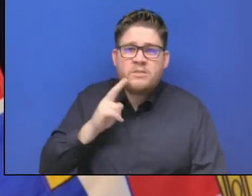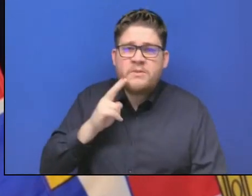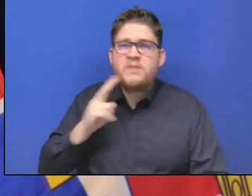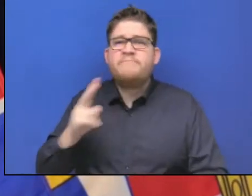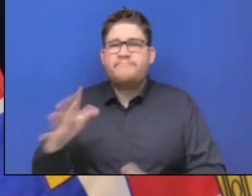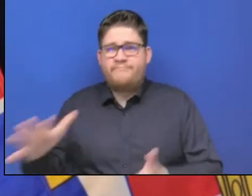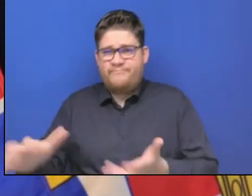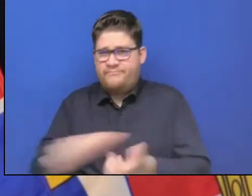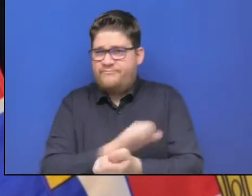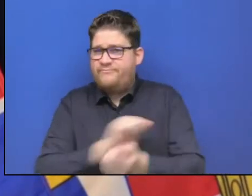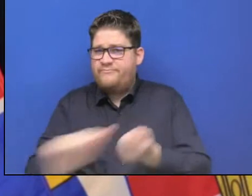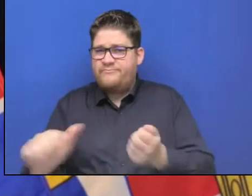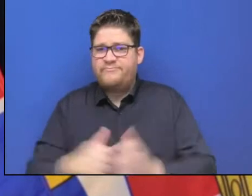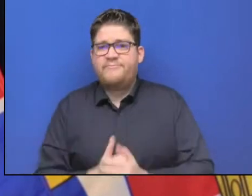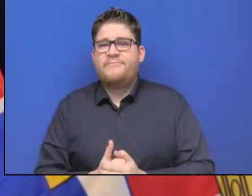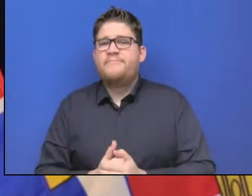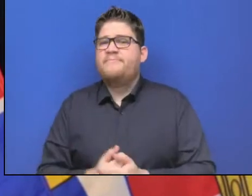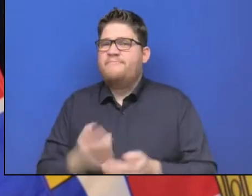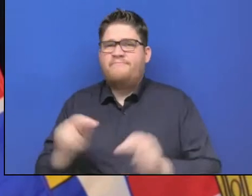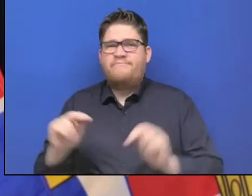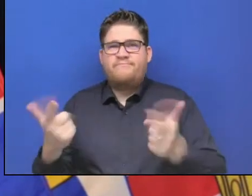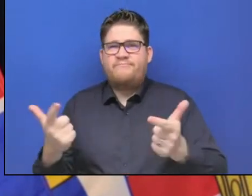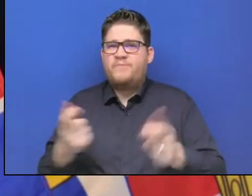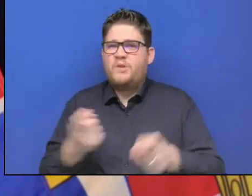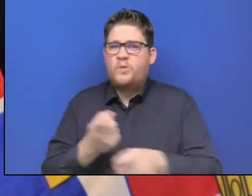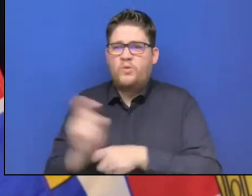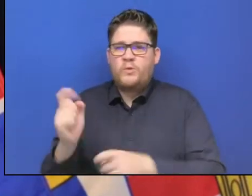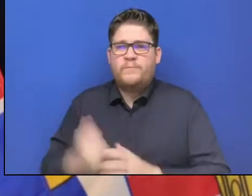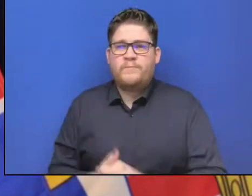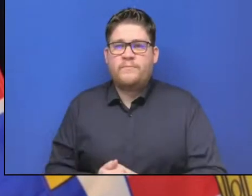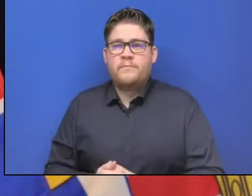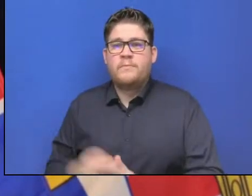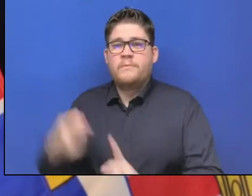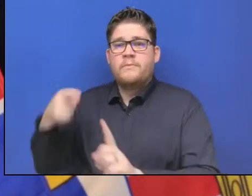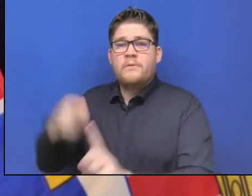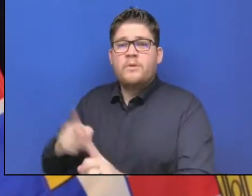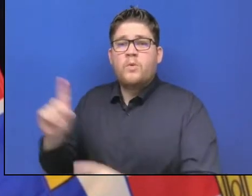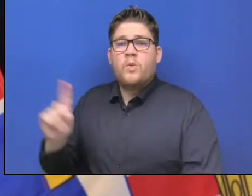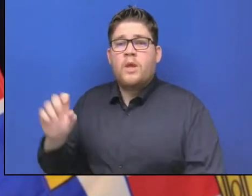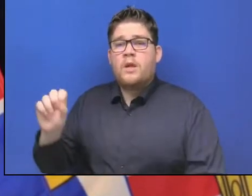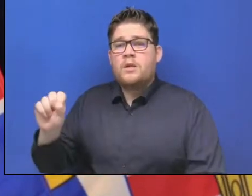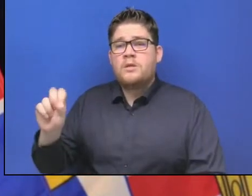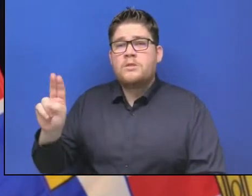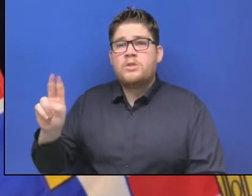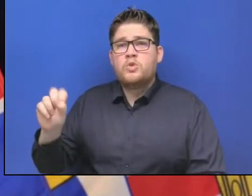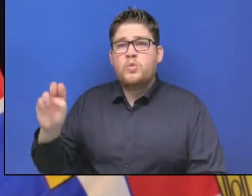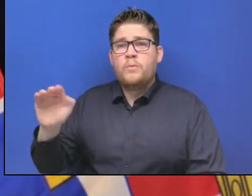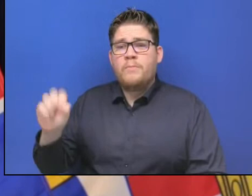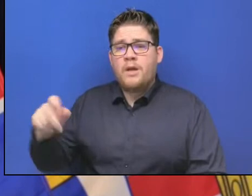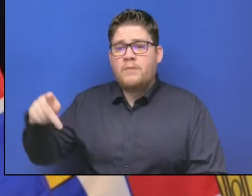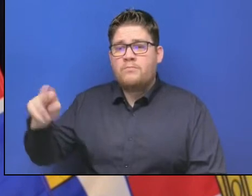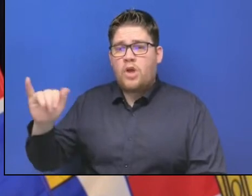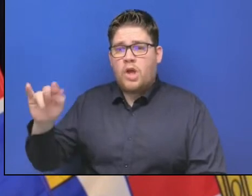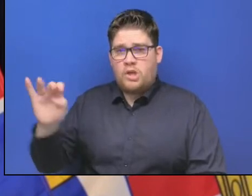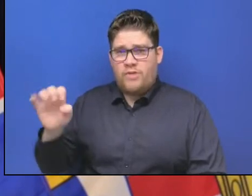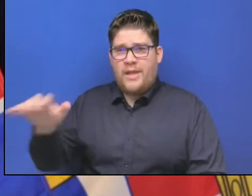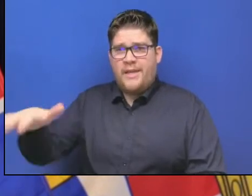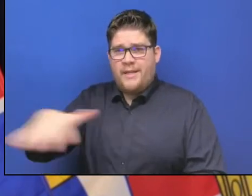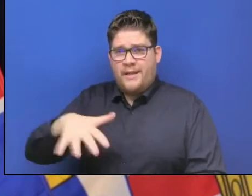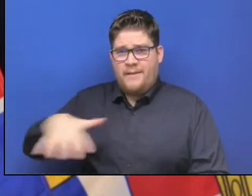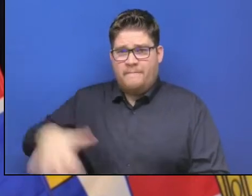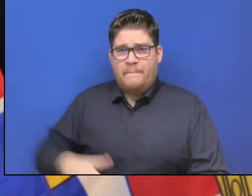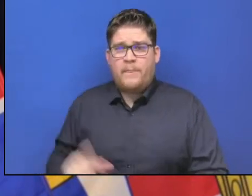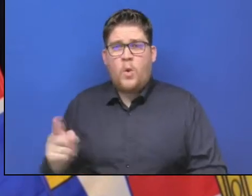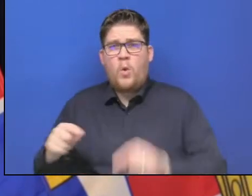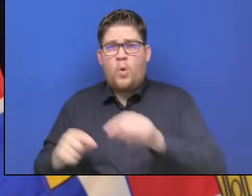Most of these were on the Sumas Prairie or in Fort Langley. Some farms are still able to salvage some of their crops and